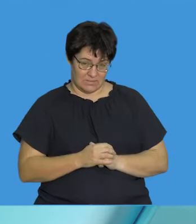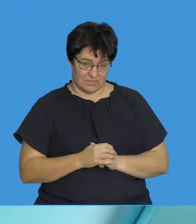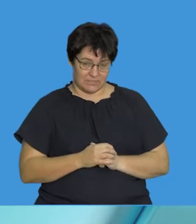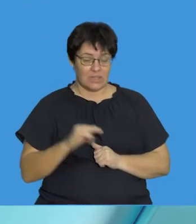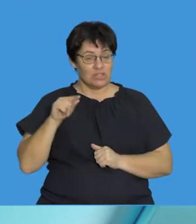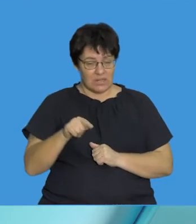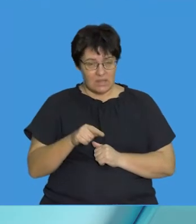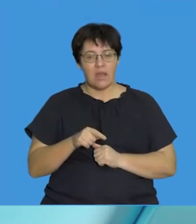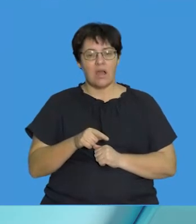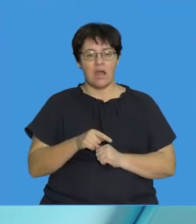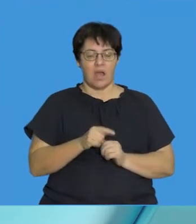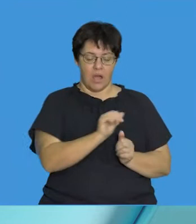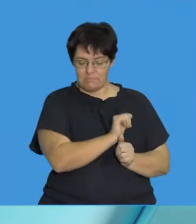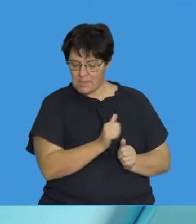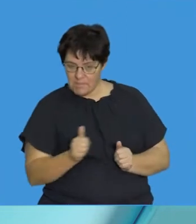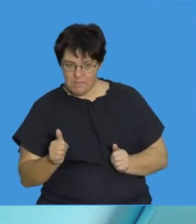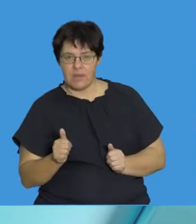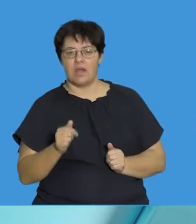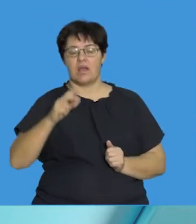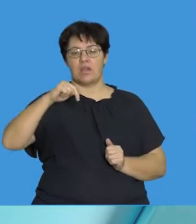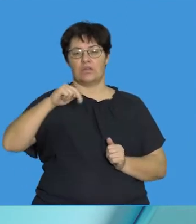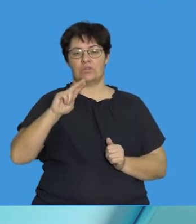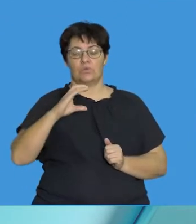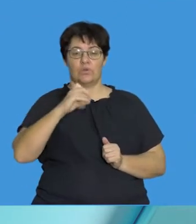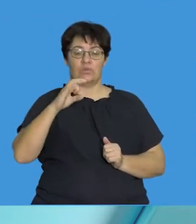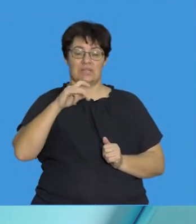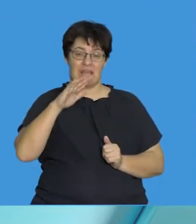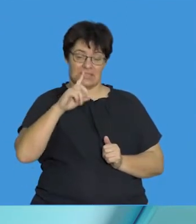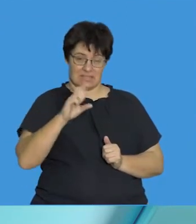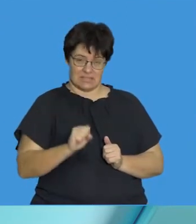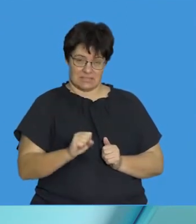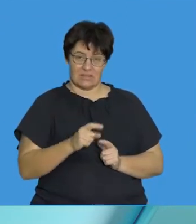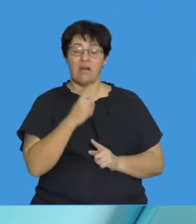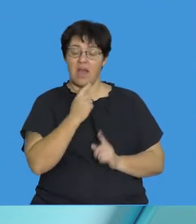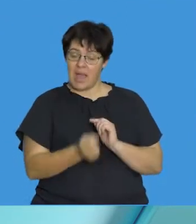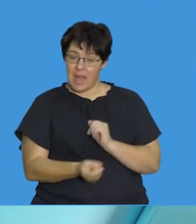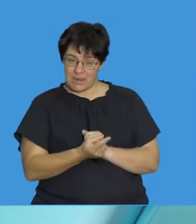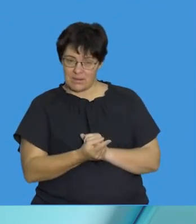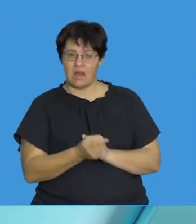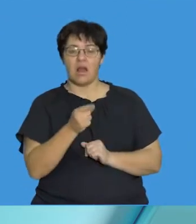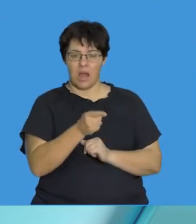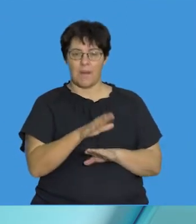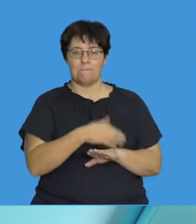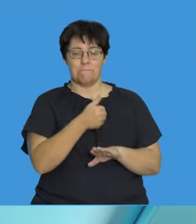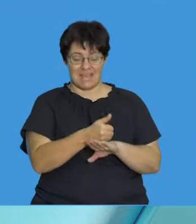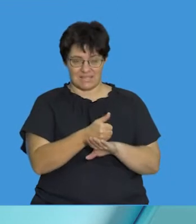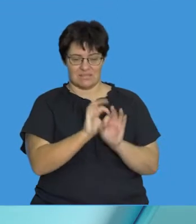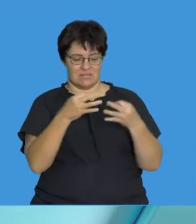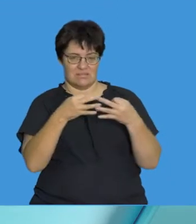is, a gene is made up of a sequence of nucleotides coded by a specific number of nitrogenous bases.